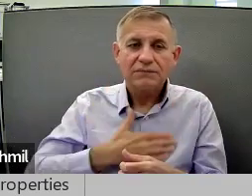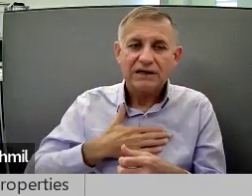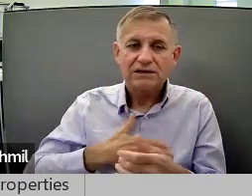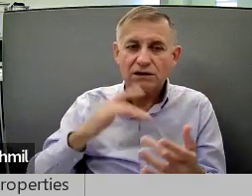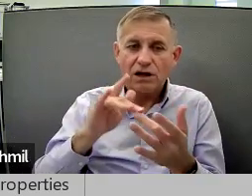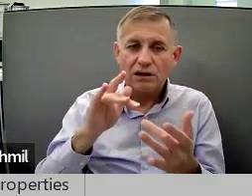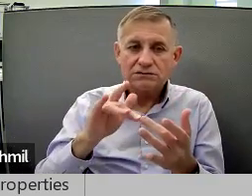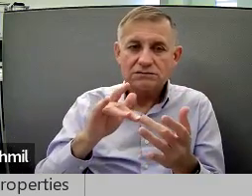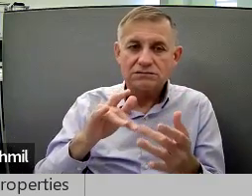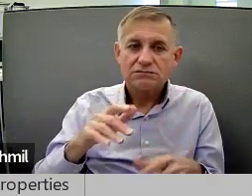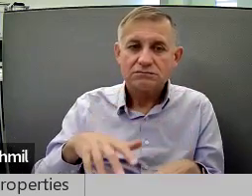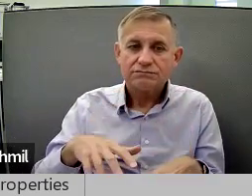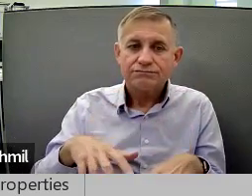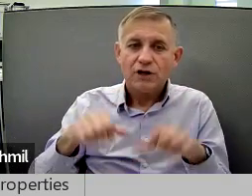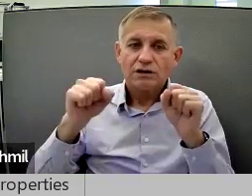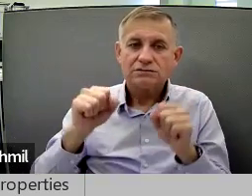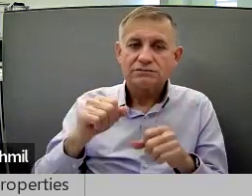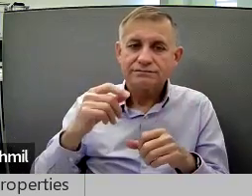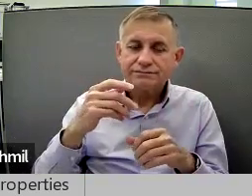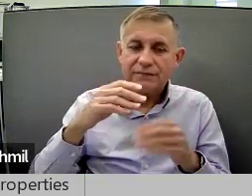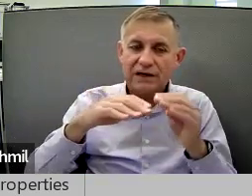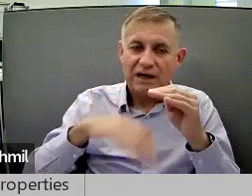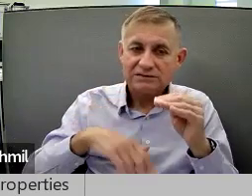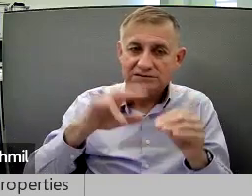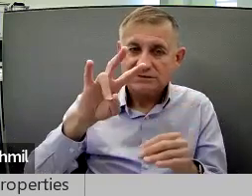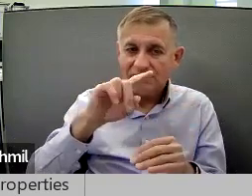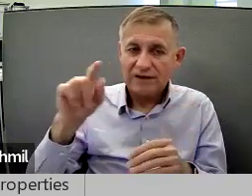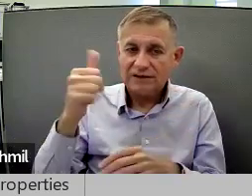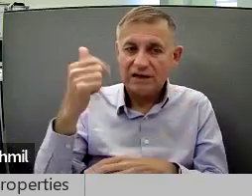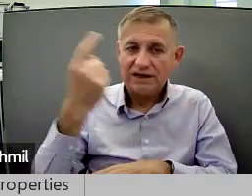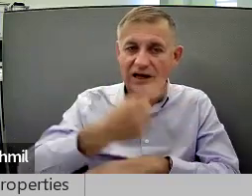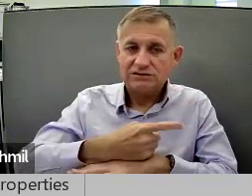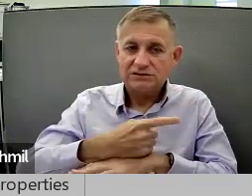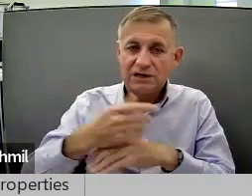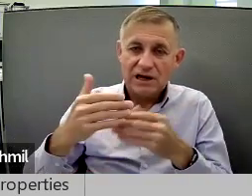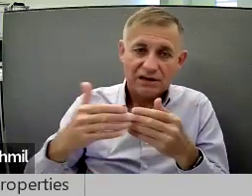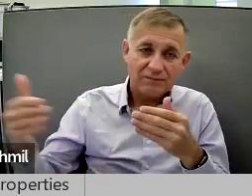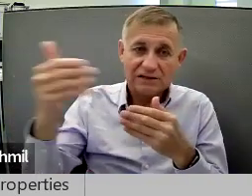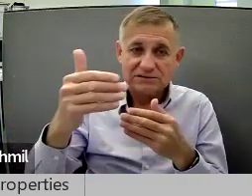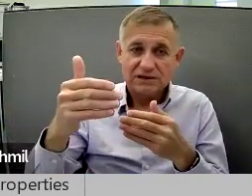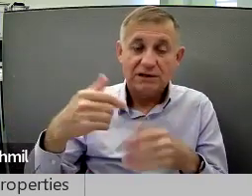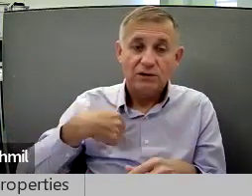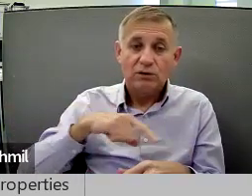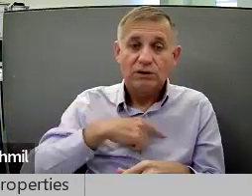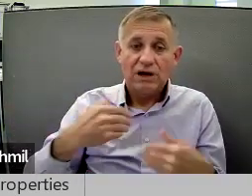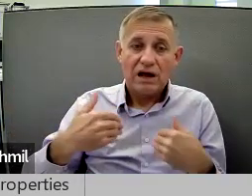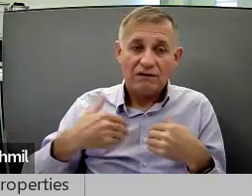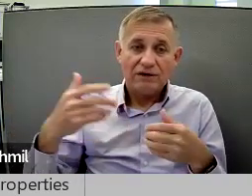accommodation, please contact the host at least 7 to 10 days in advance.